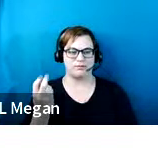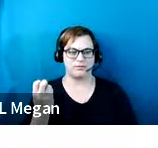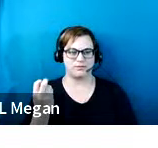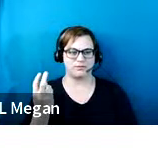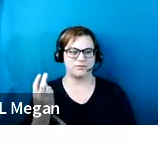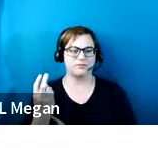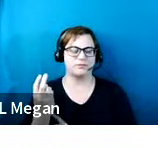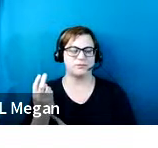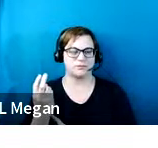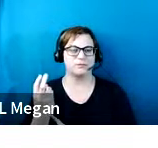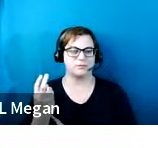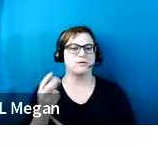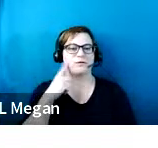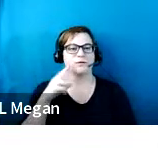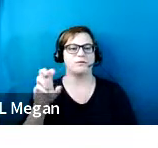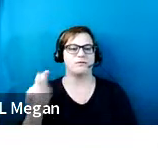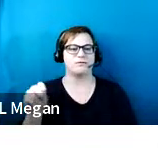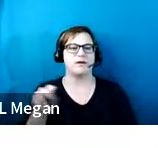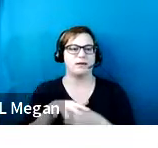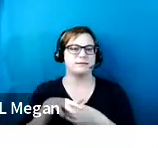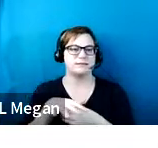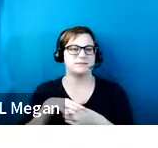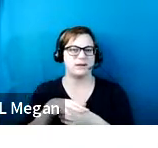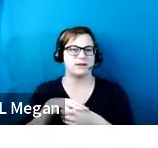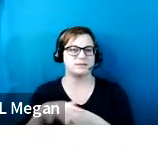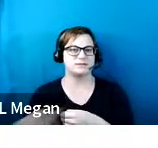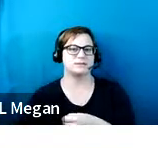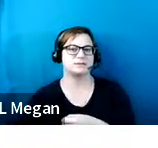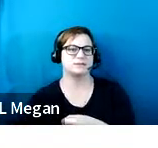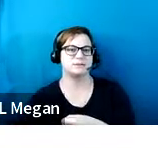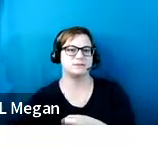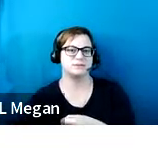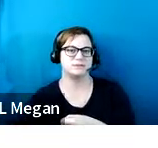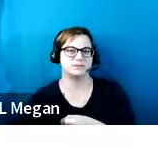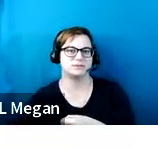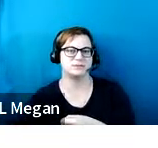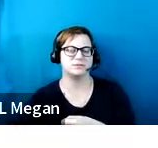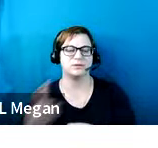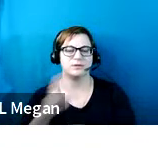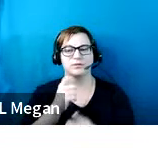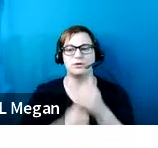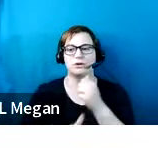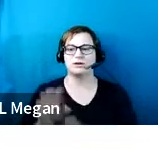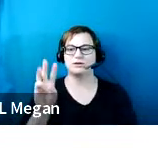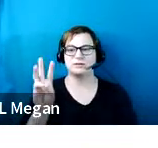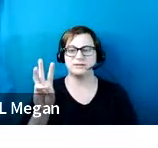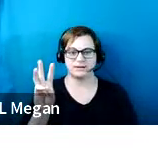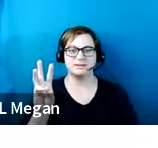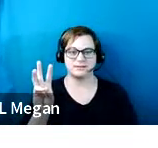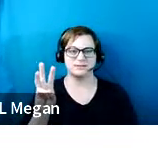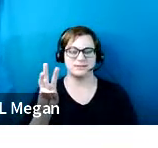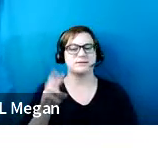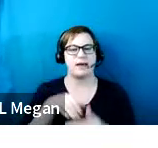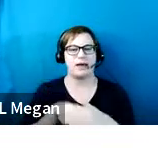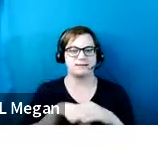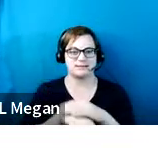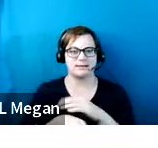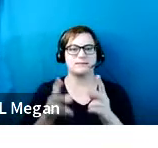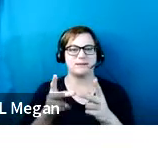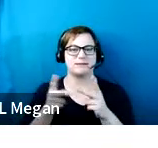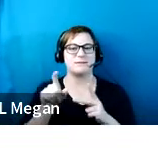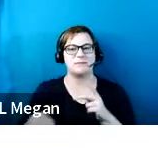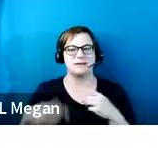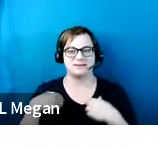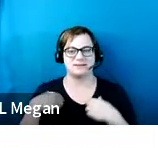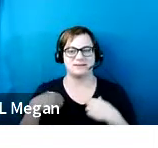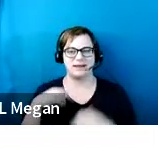requires at least one space for every six or fraction of six accessible spaces must be van